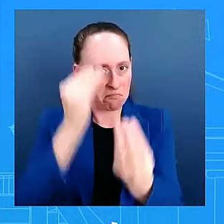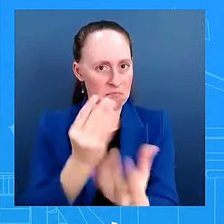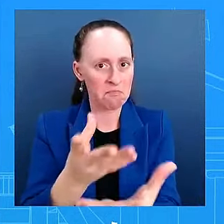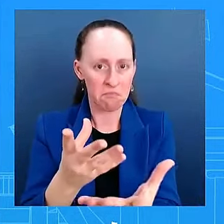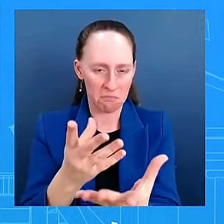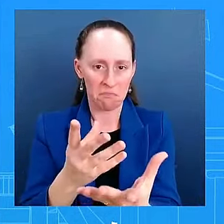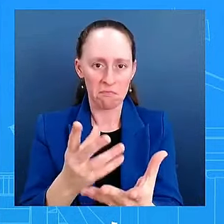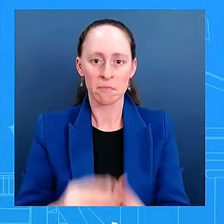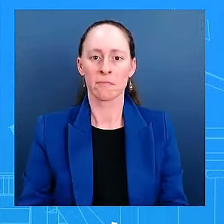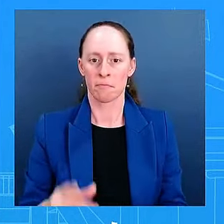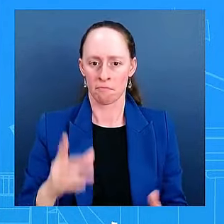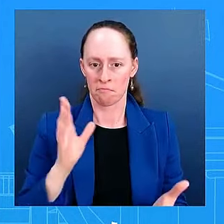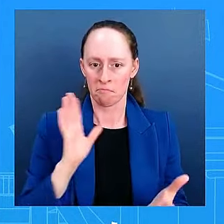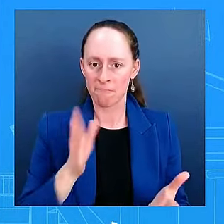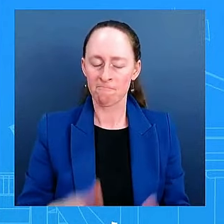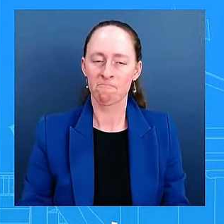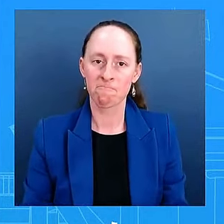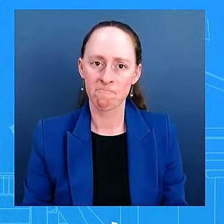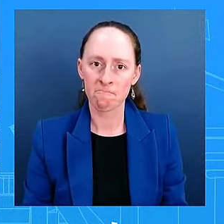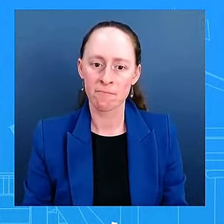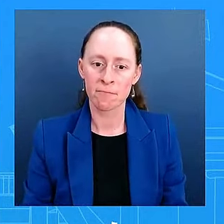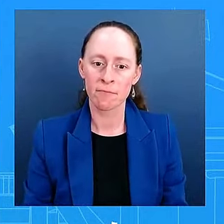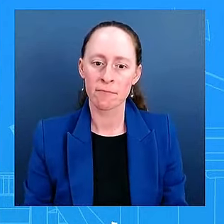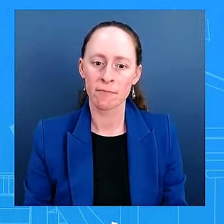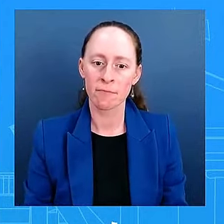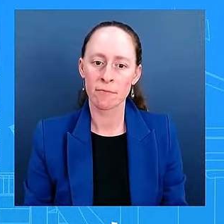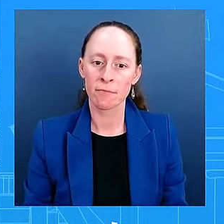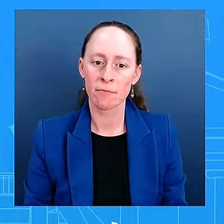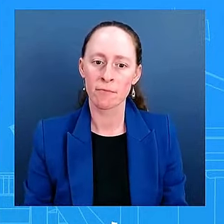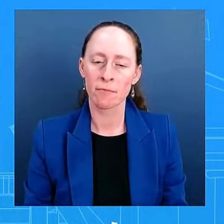Kat Fil. Thank you. First, a quick follow-up.